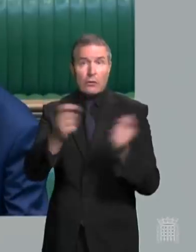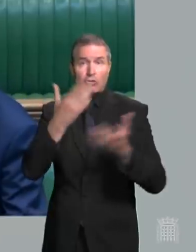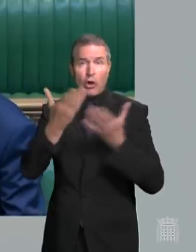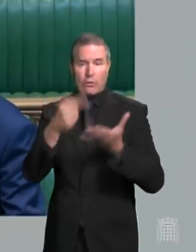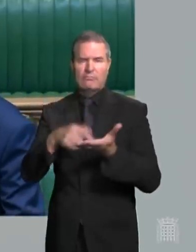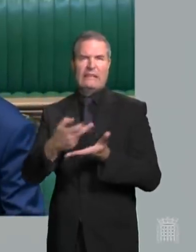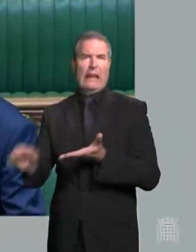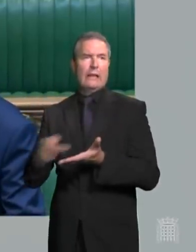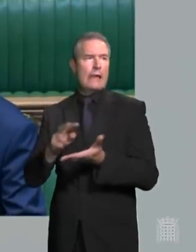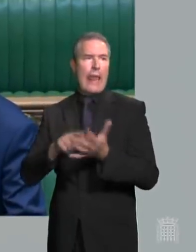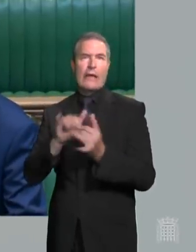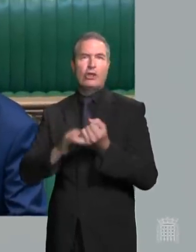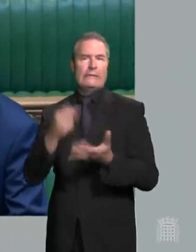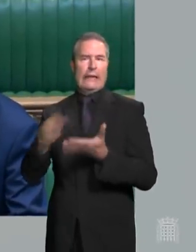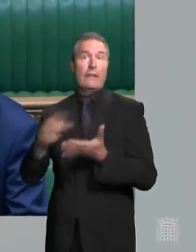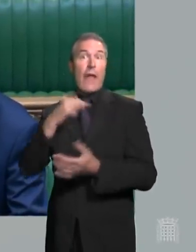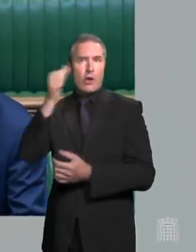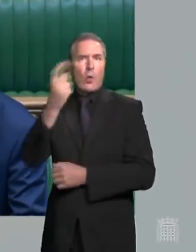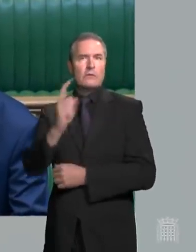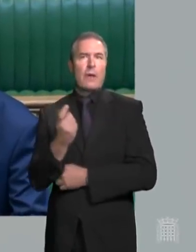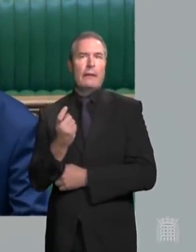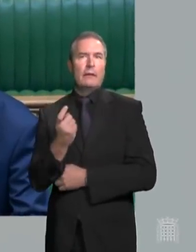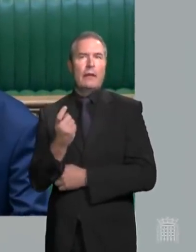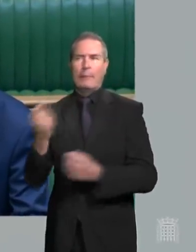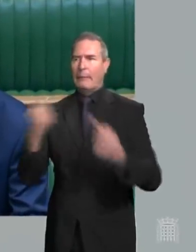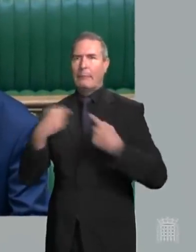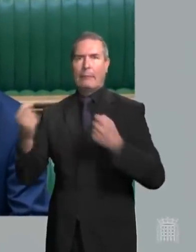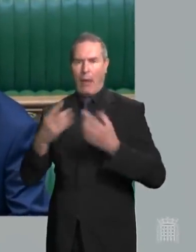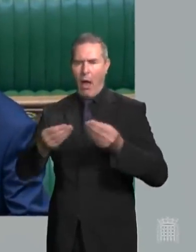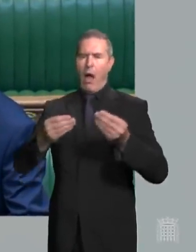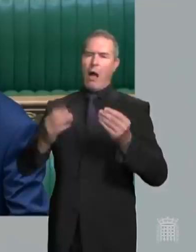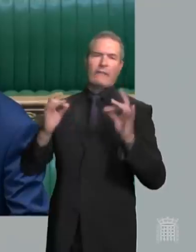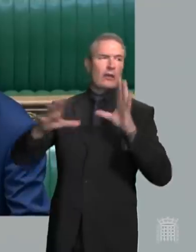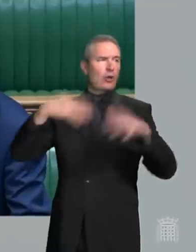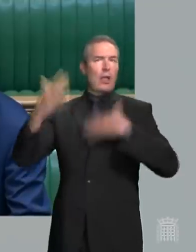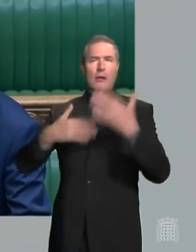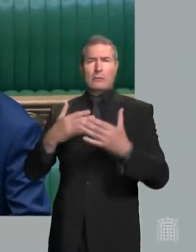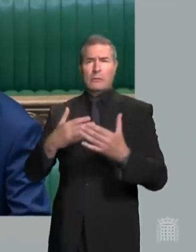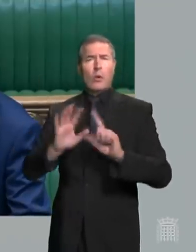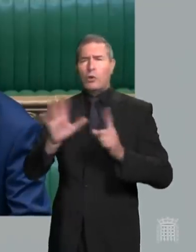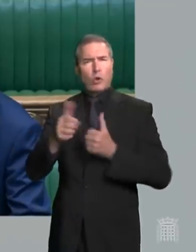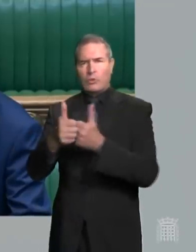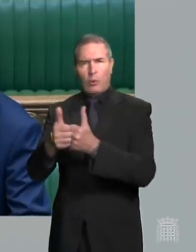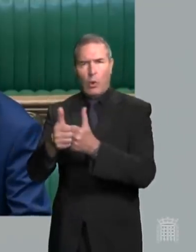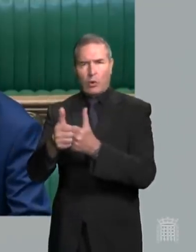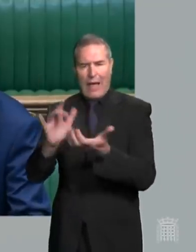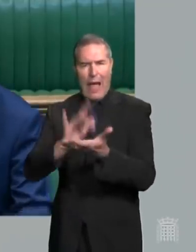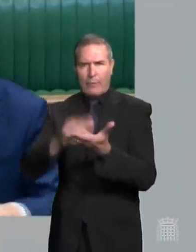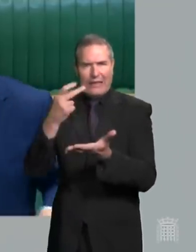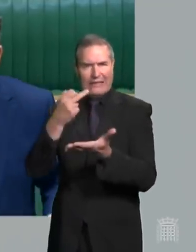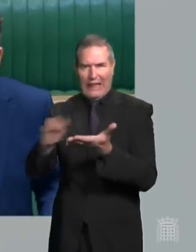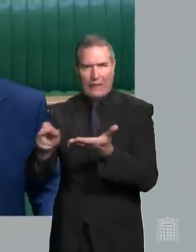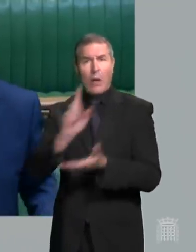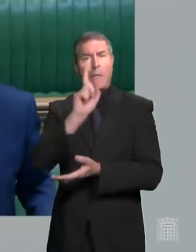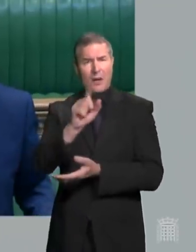And they're doing it because they can see what is coming down the track. Now, of course, we don't support that, Mr Speaker, but